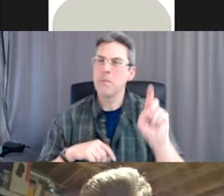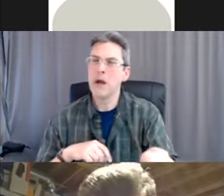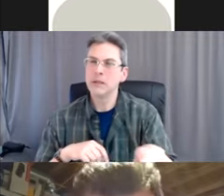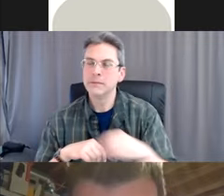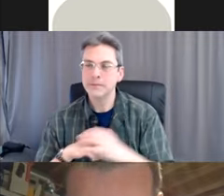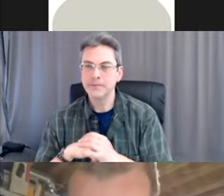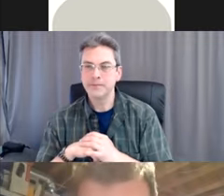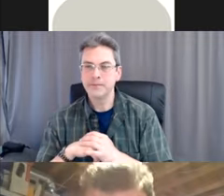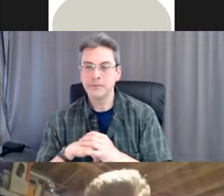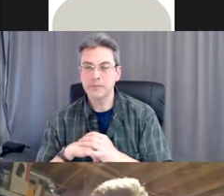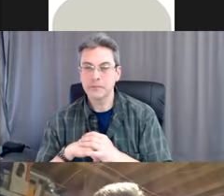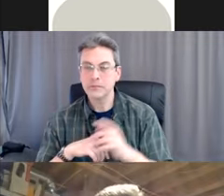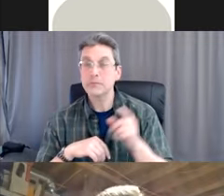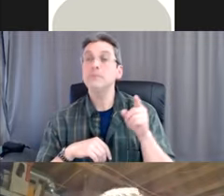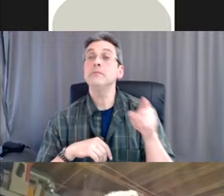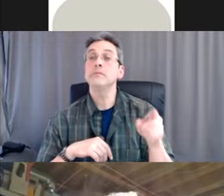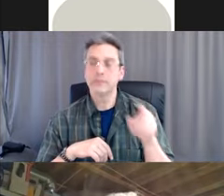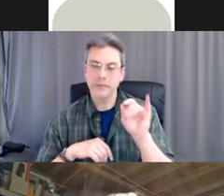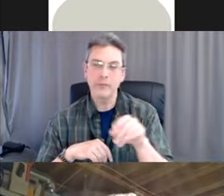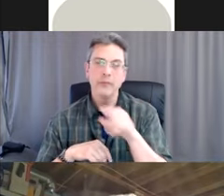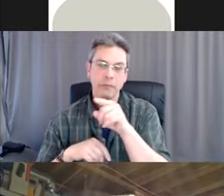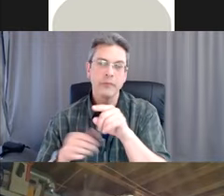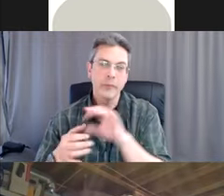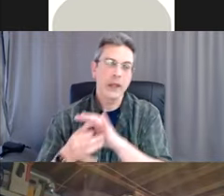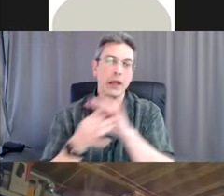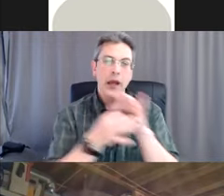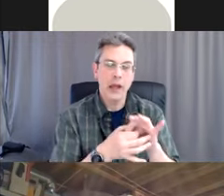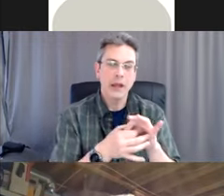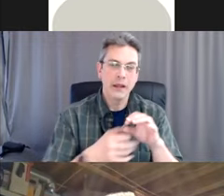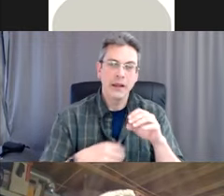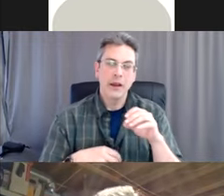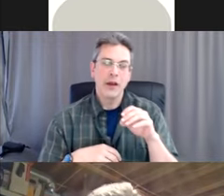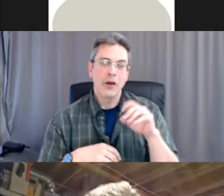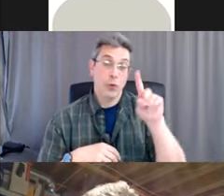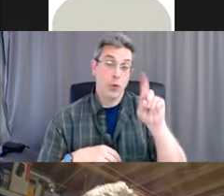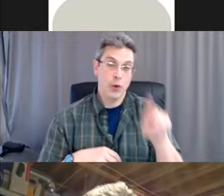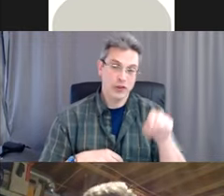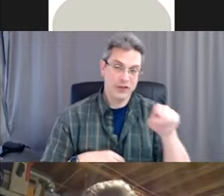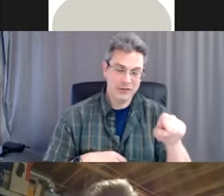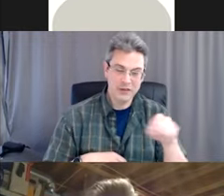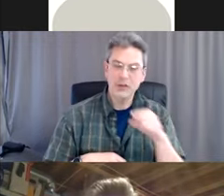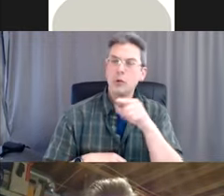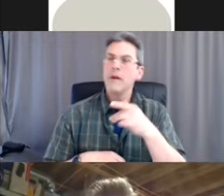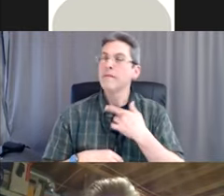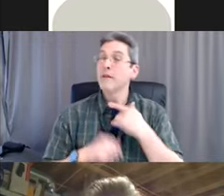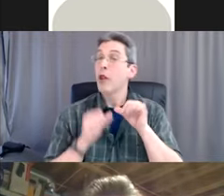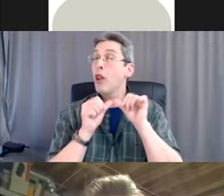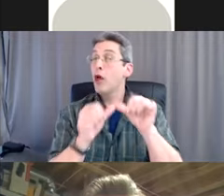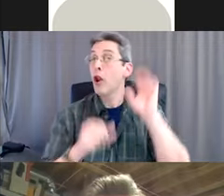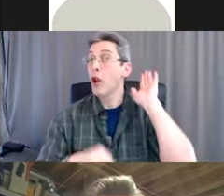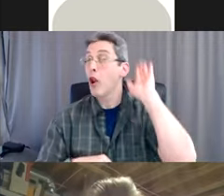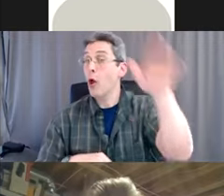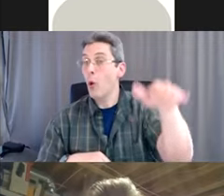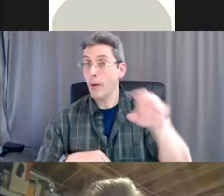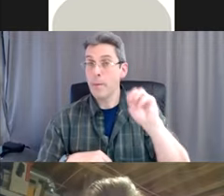That connects to somebody asked how long you think we might be wearing masks for. Oh, Lord have mercy. That's the